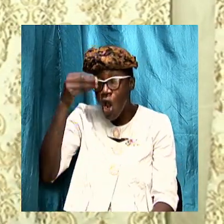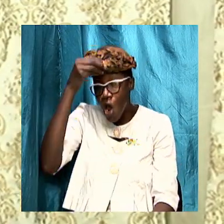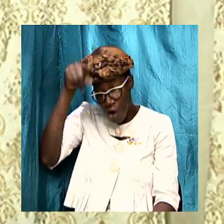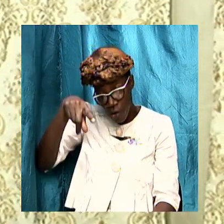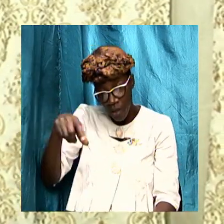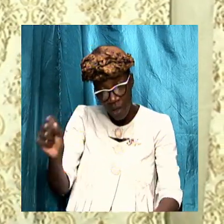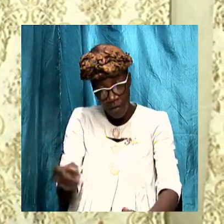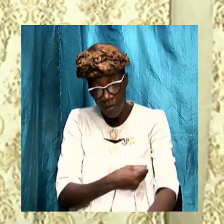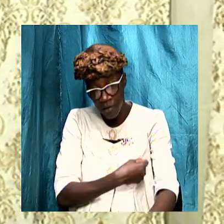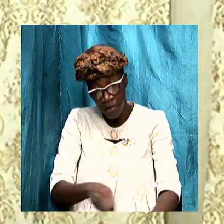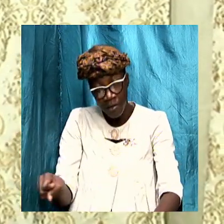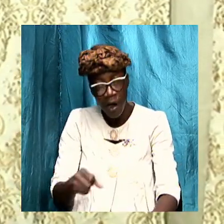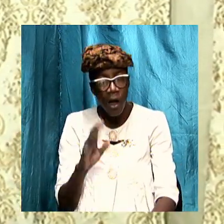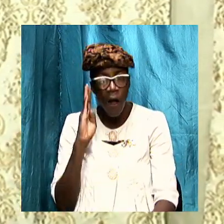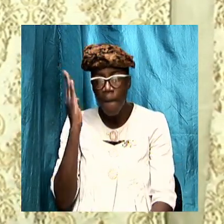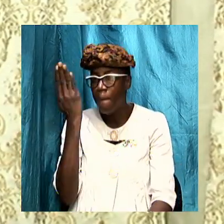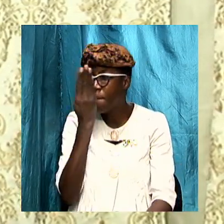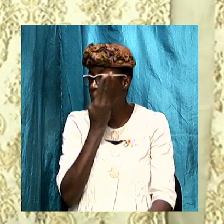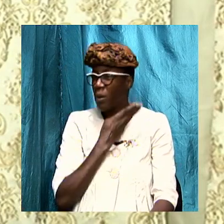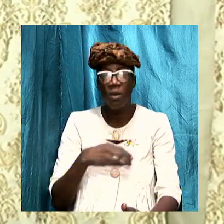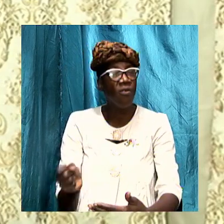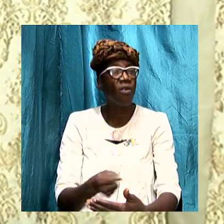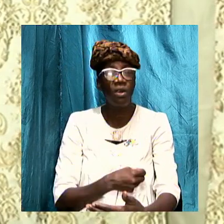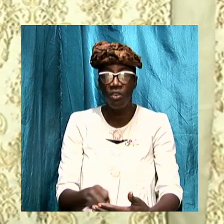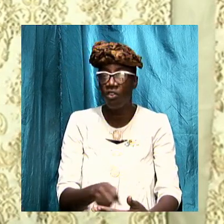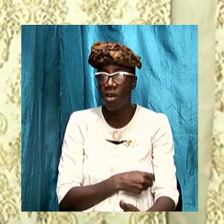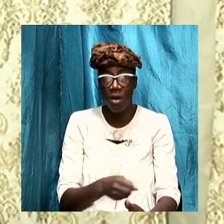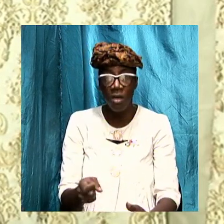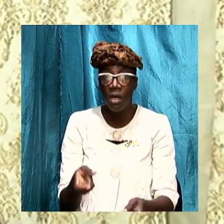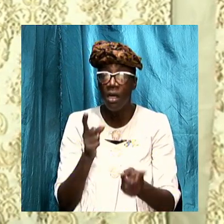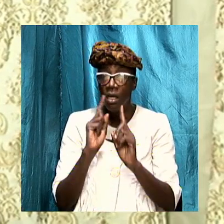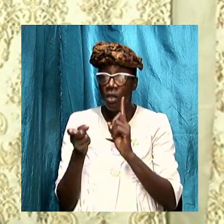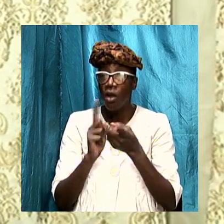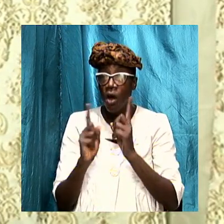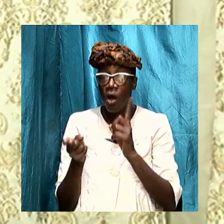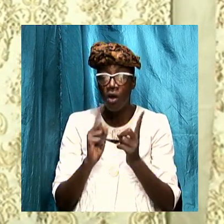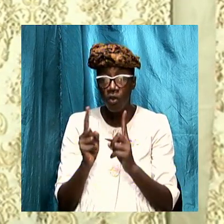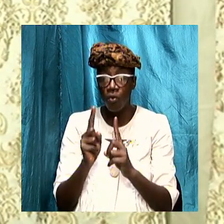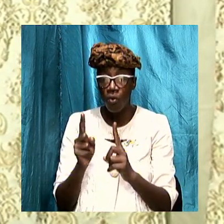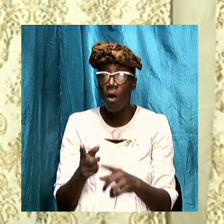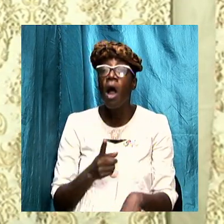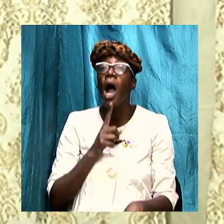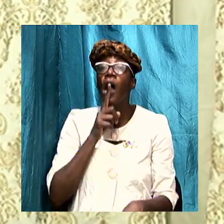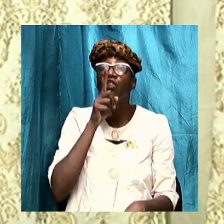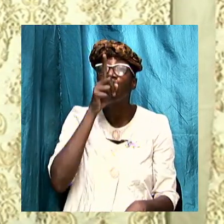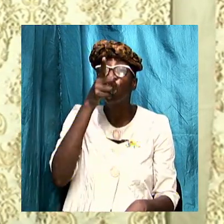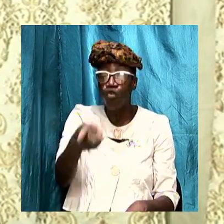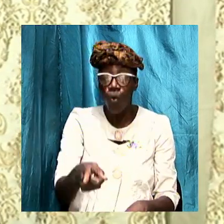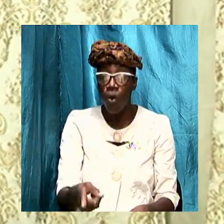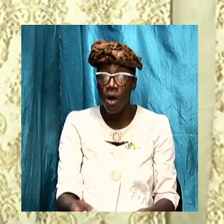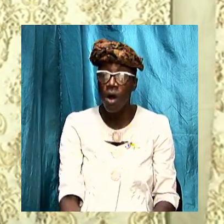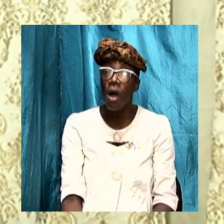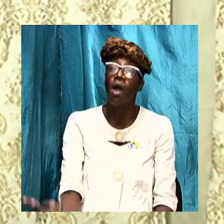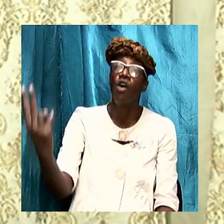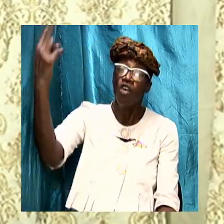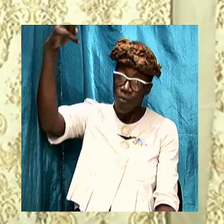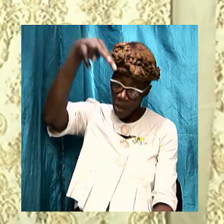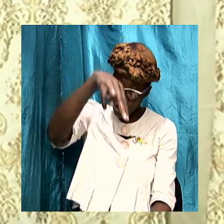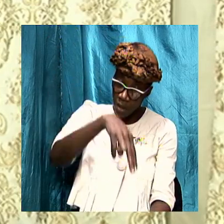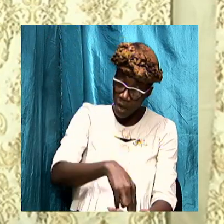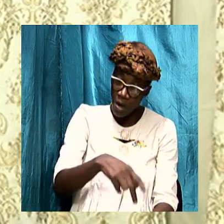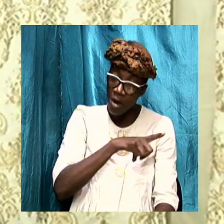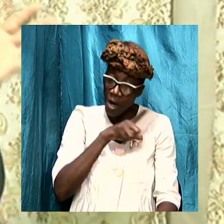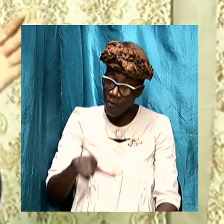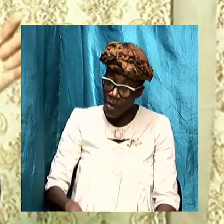song and it speaks to an imminent event that is to come and we are to be